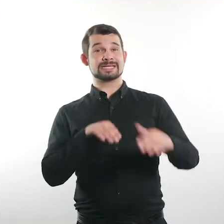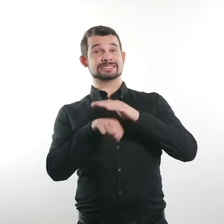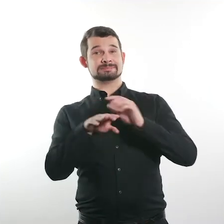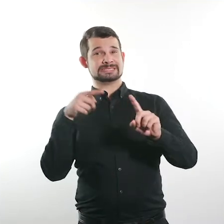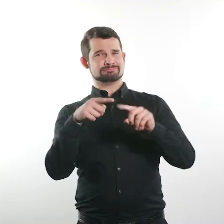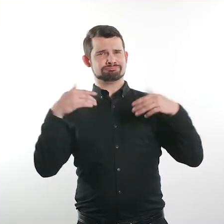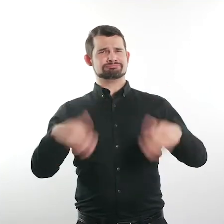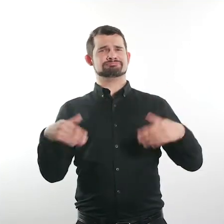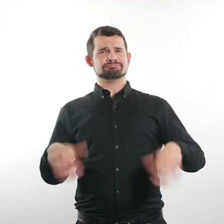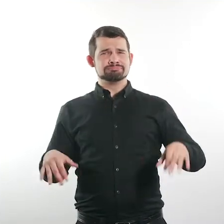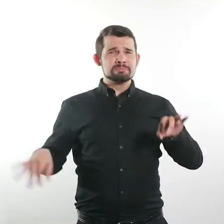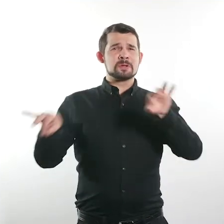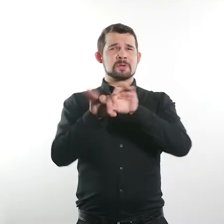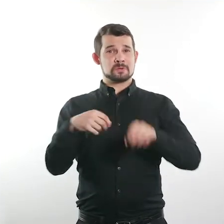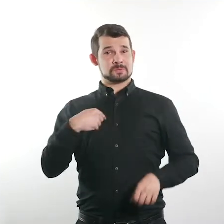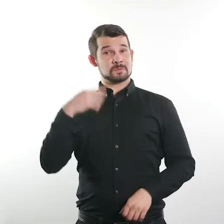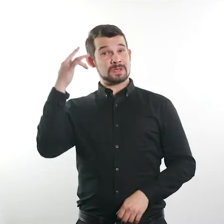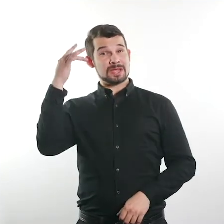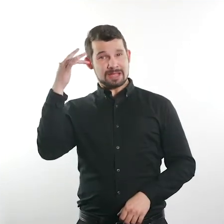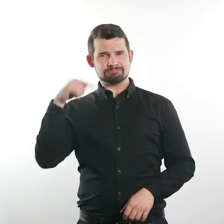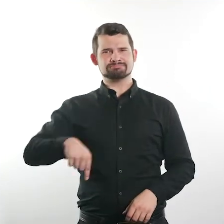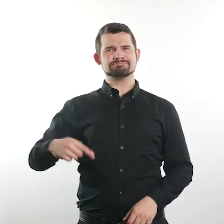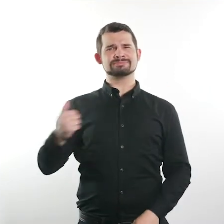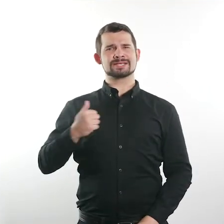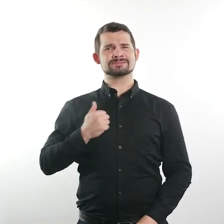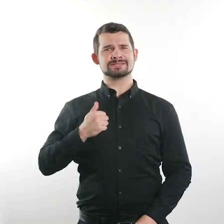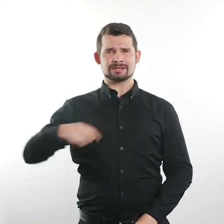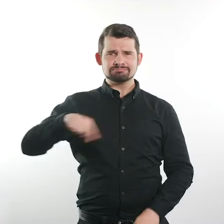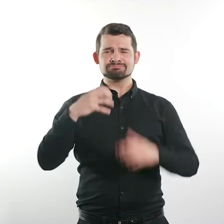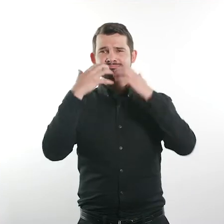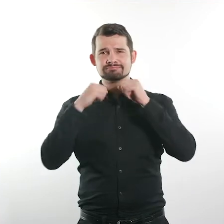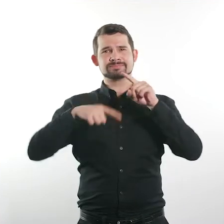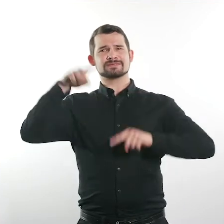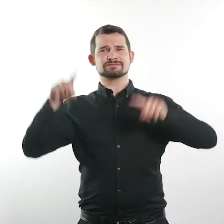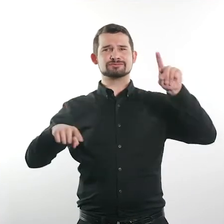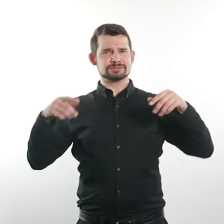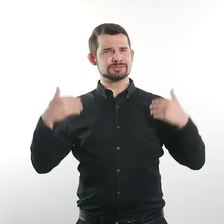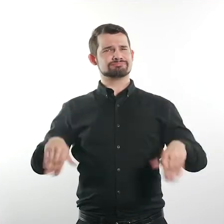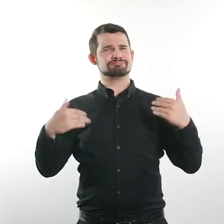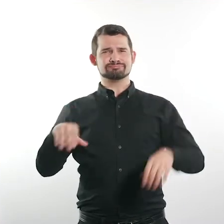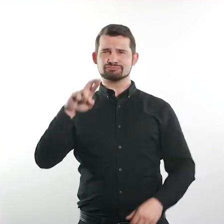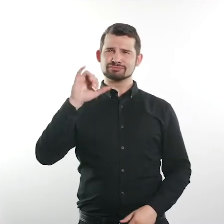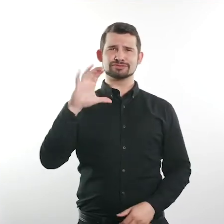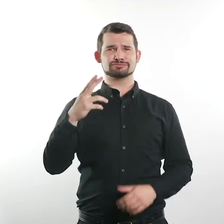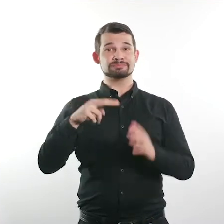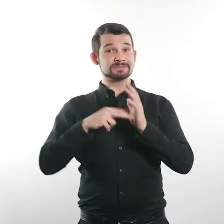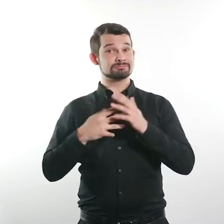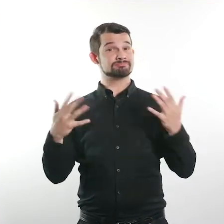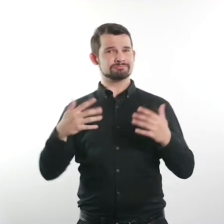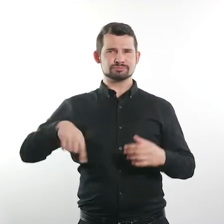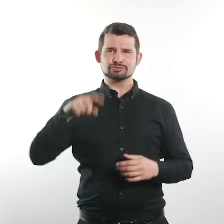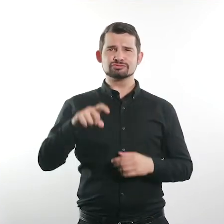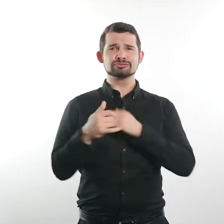Accessibility is so important to me because this is Canada. We are a country that values diversity, we